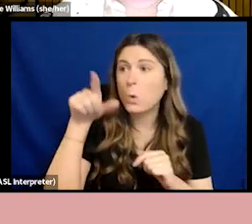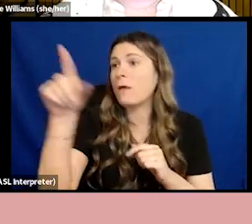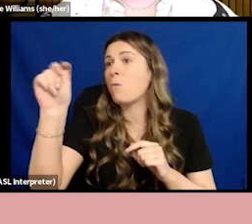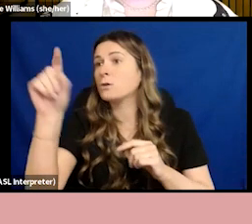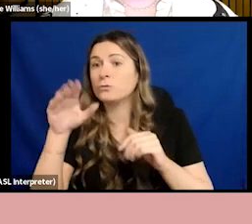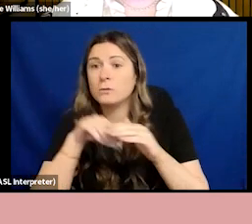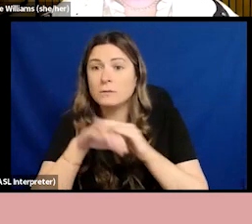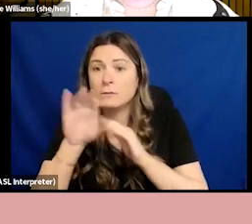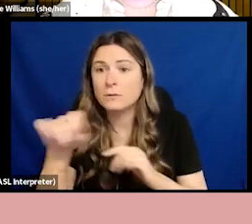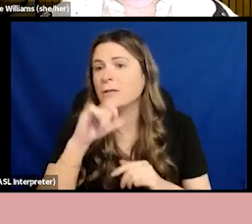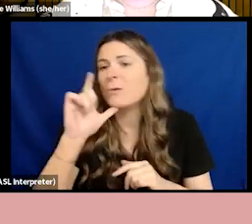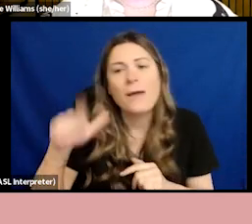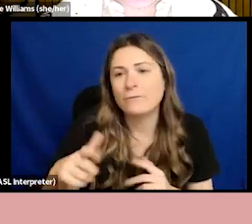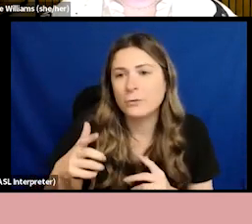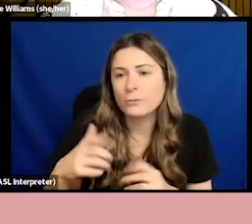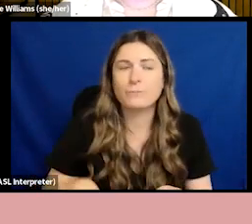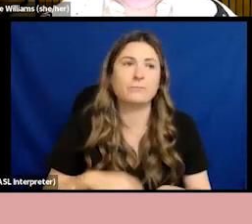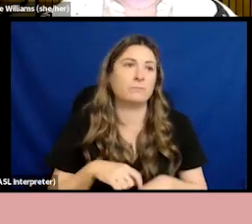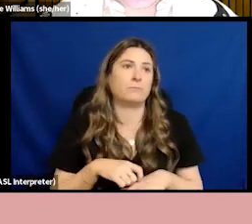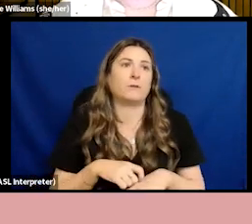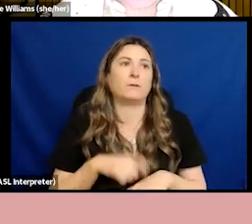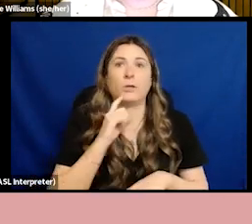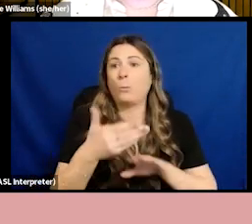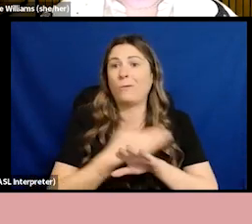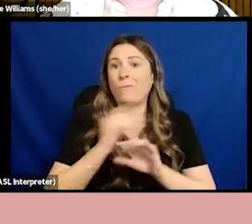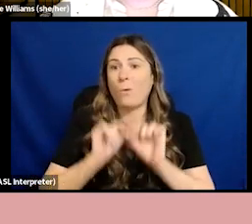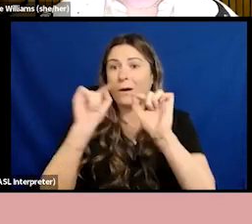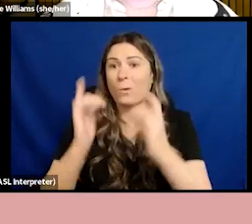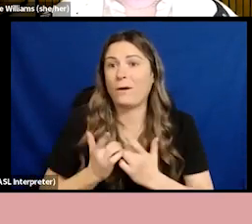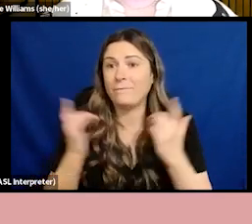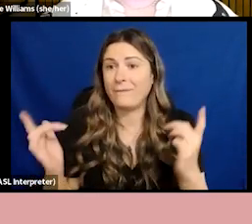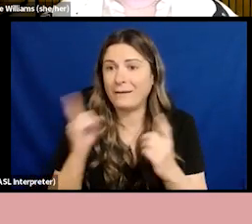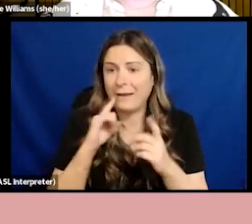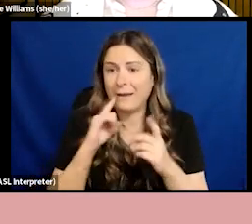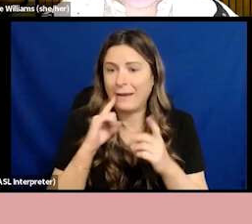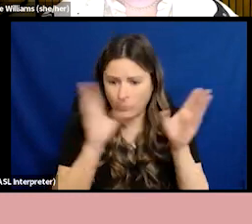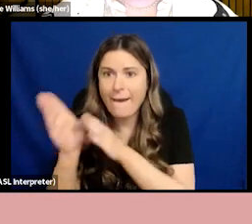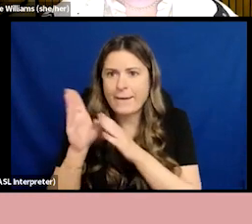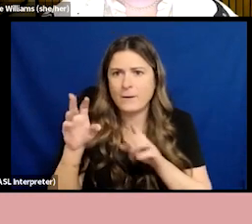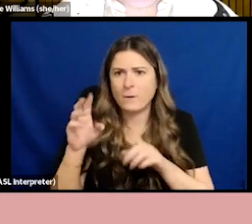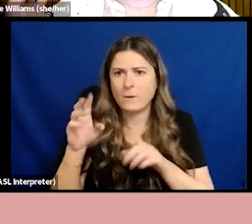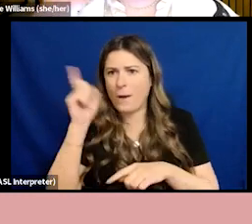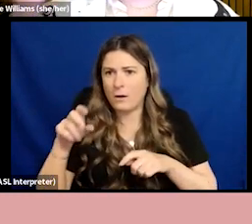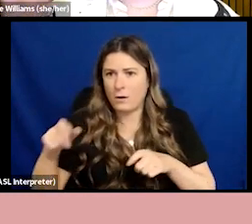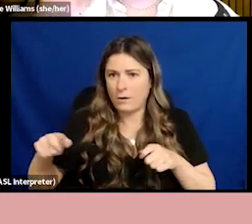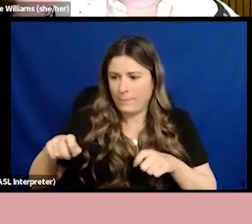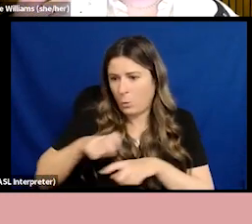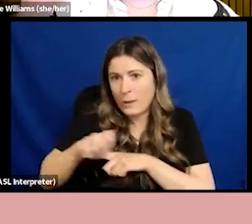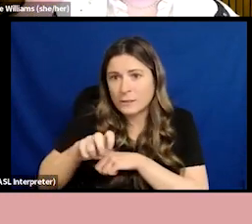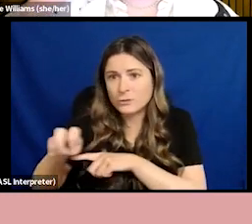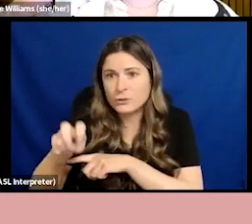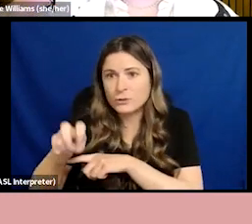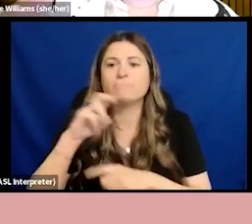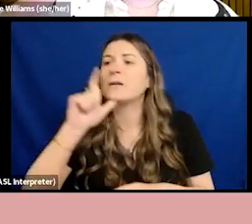plan routes in advance. I don't need to worry about access or spaces that I need to be in before I get there. I never have to